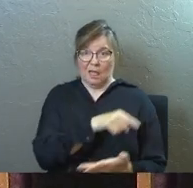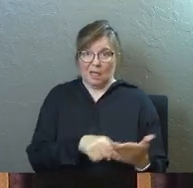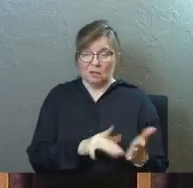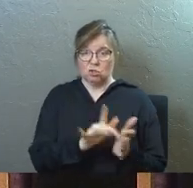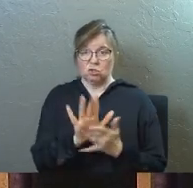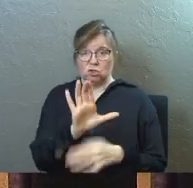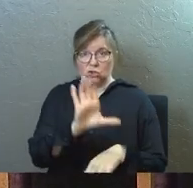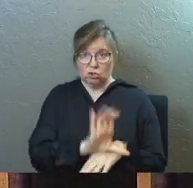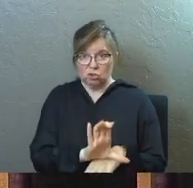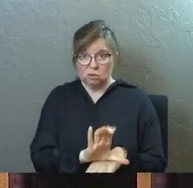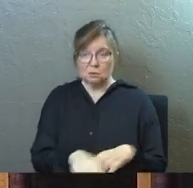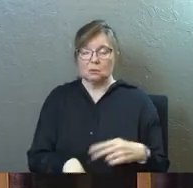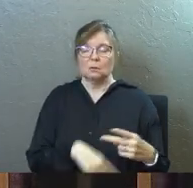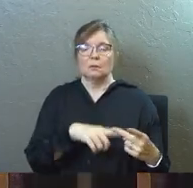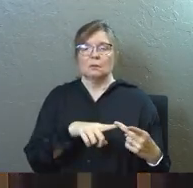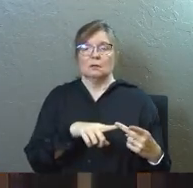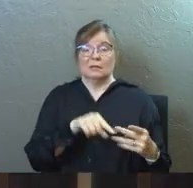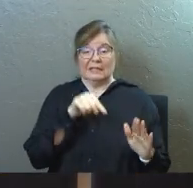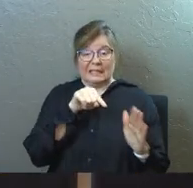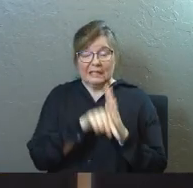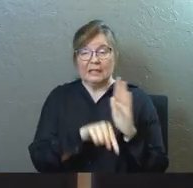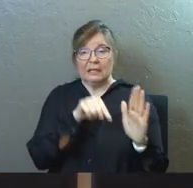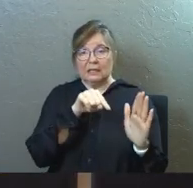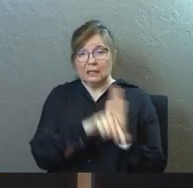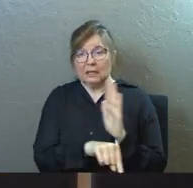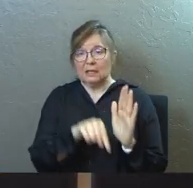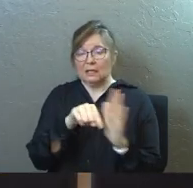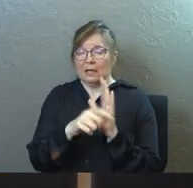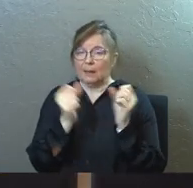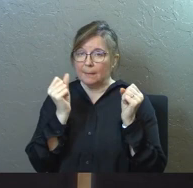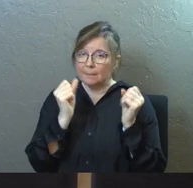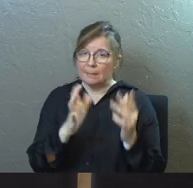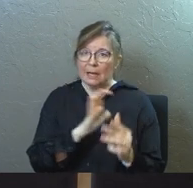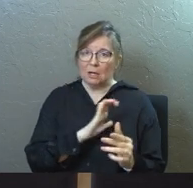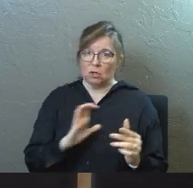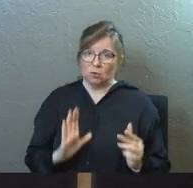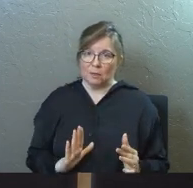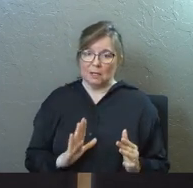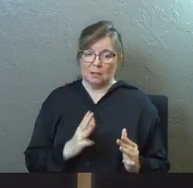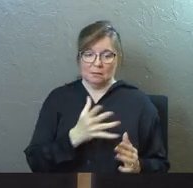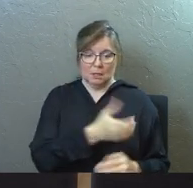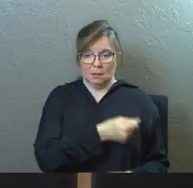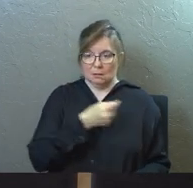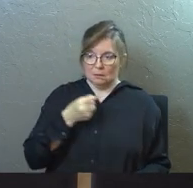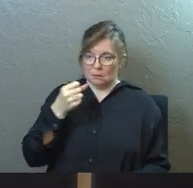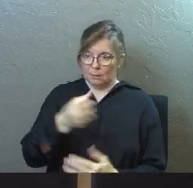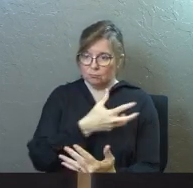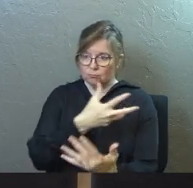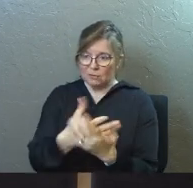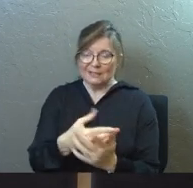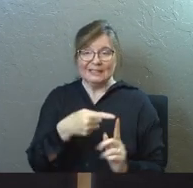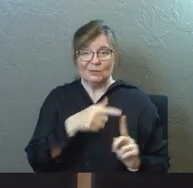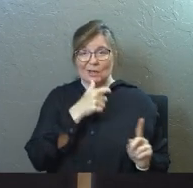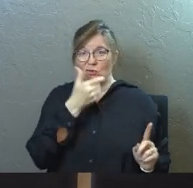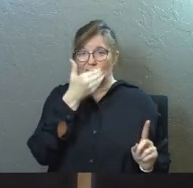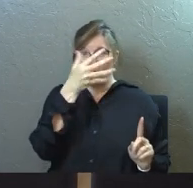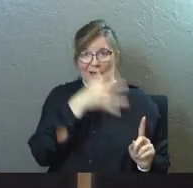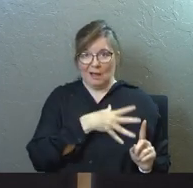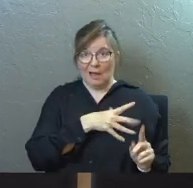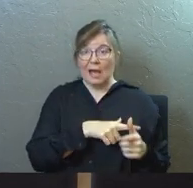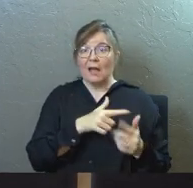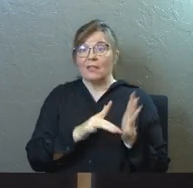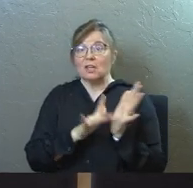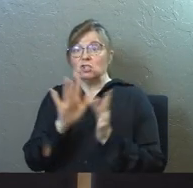church, he killed many, many Christians through many in prison, he was not a great guy, and then Jesus